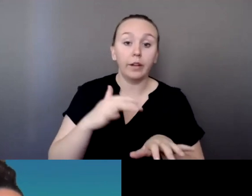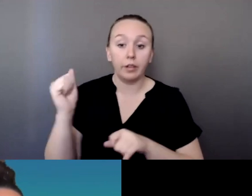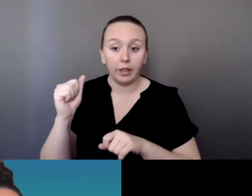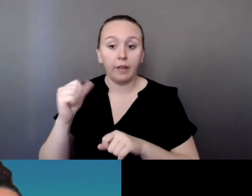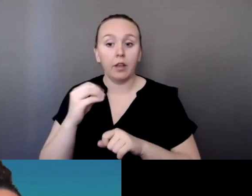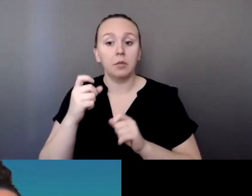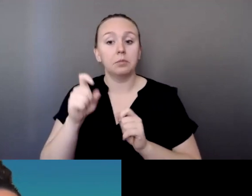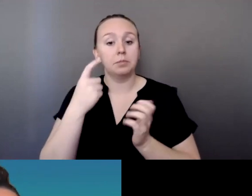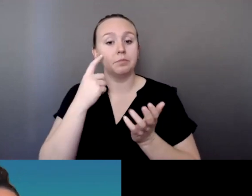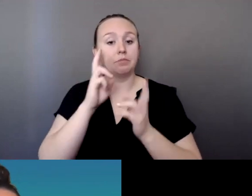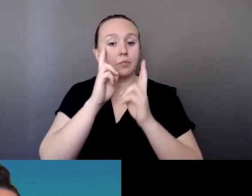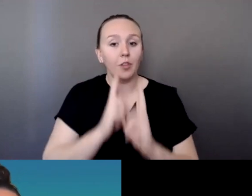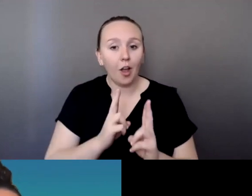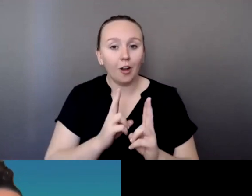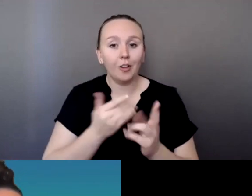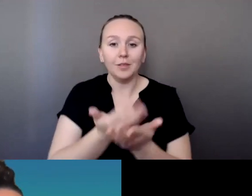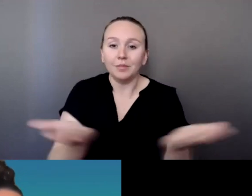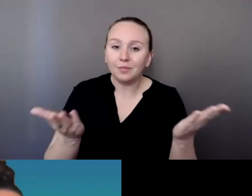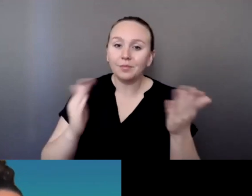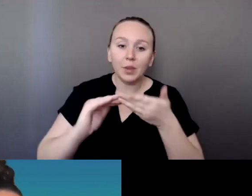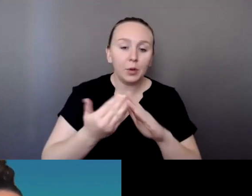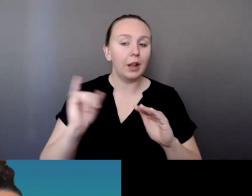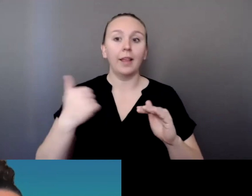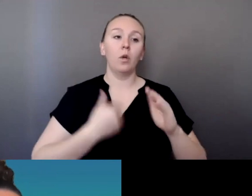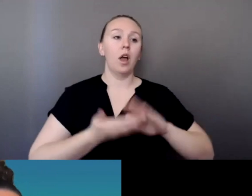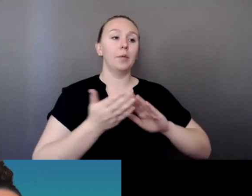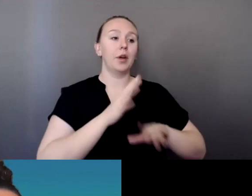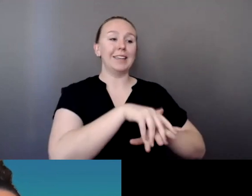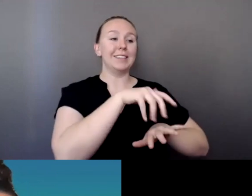place of community. Like we all like operate on Indian time a little bit.